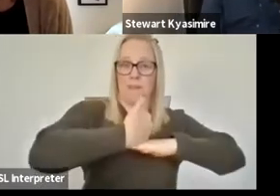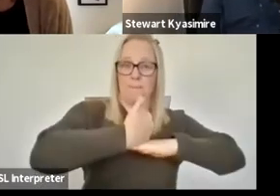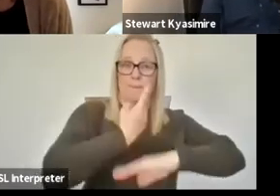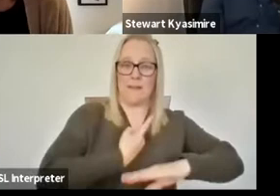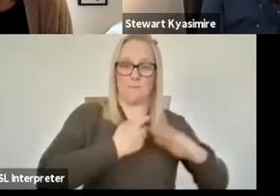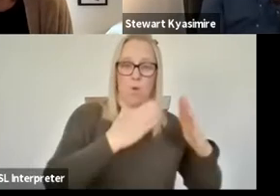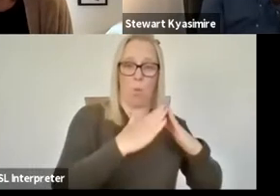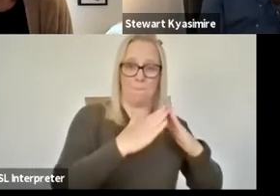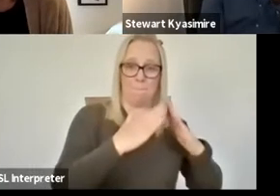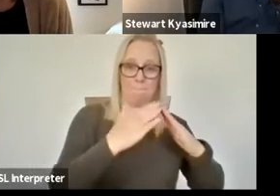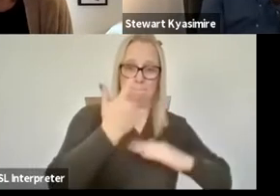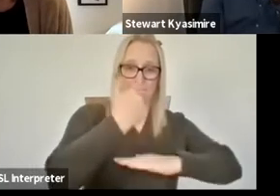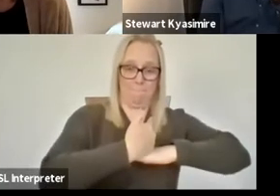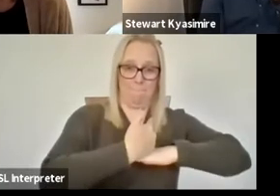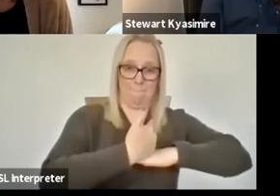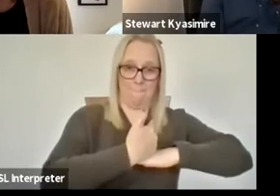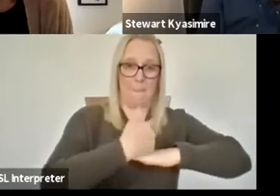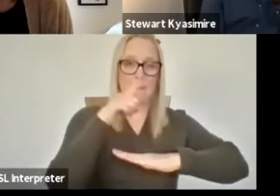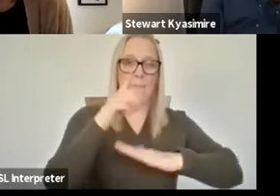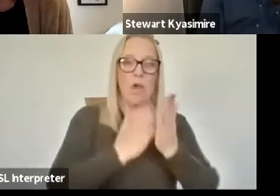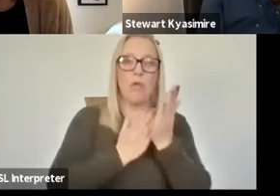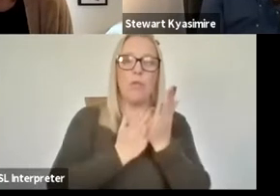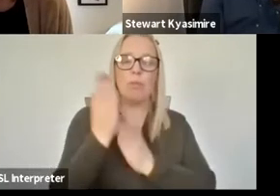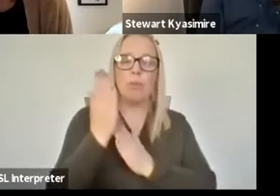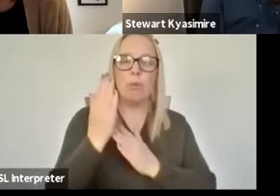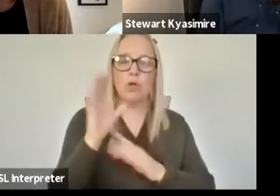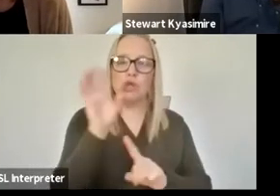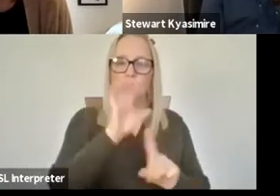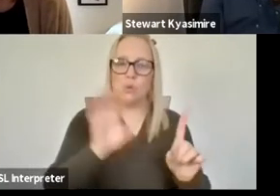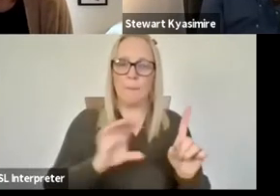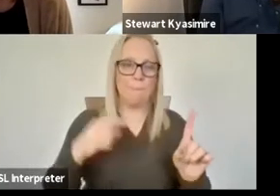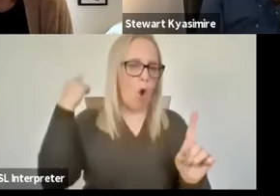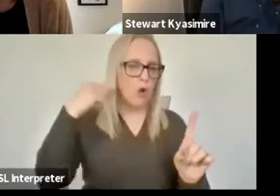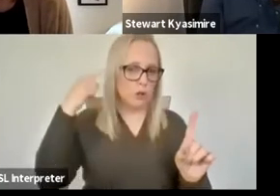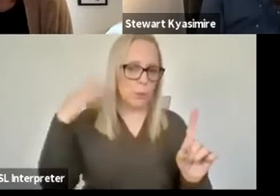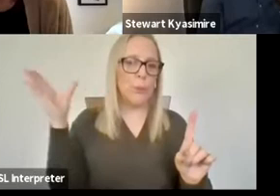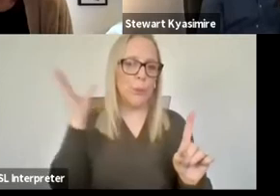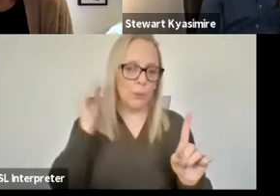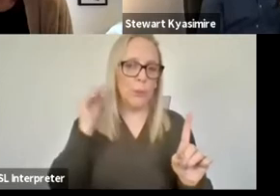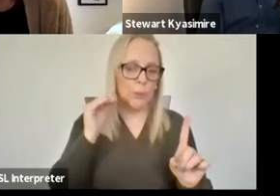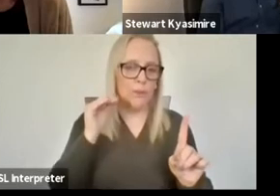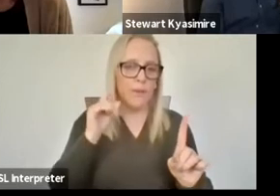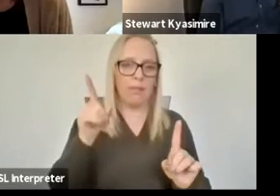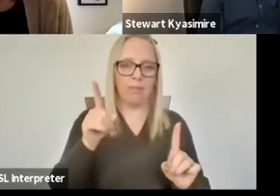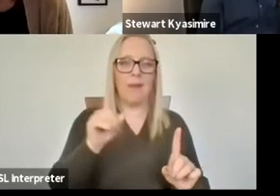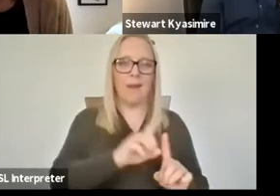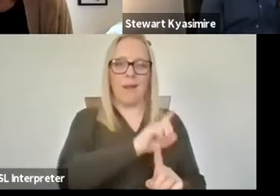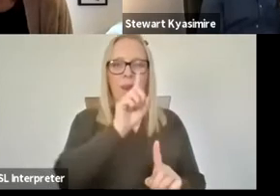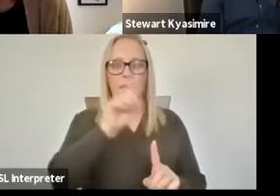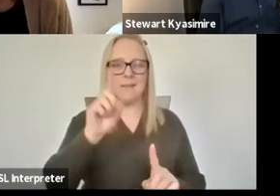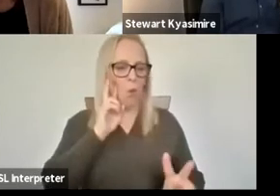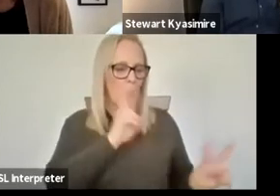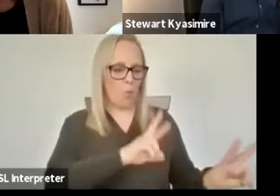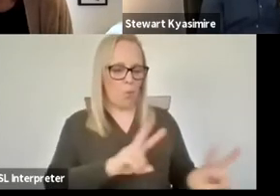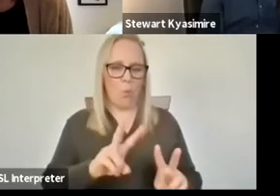while only having the audio connection while they were rehearsing and they would have afterwards they could look at the video but the audio